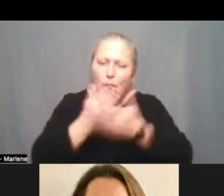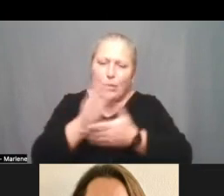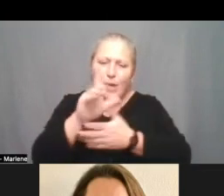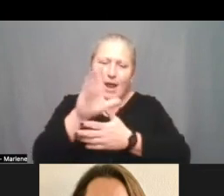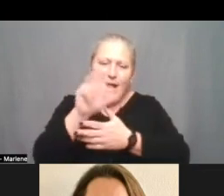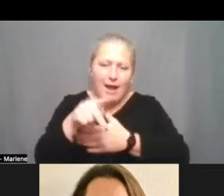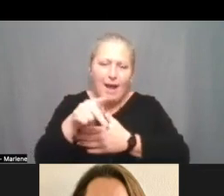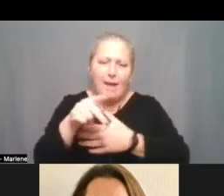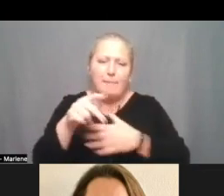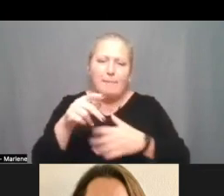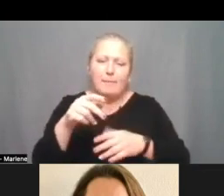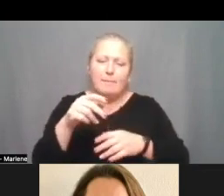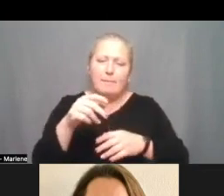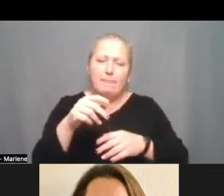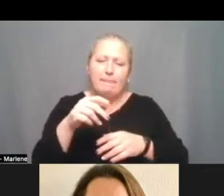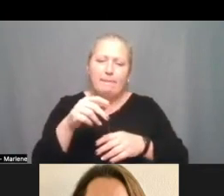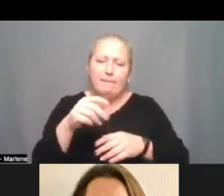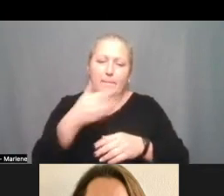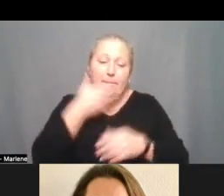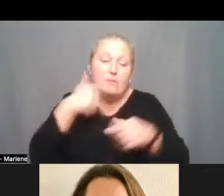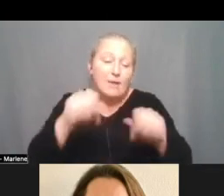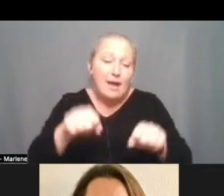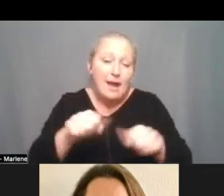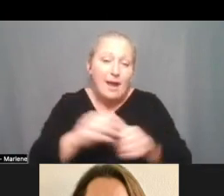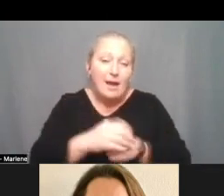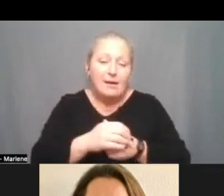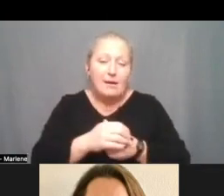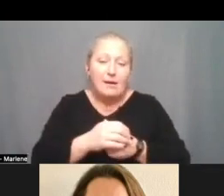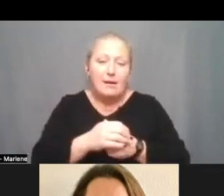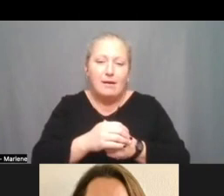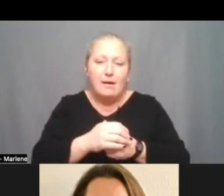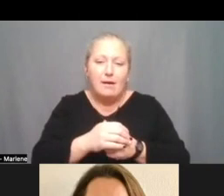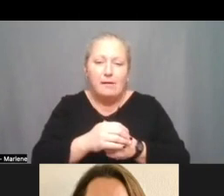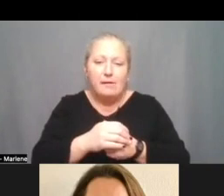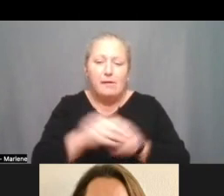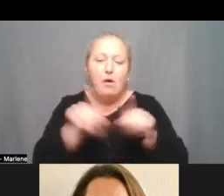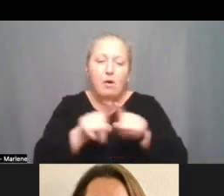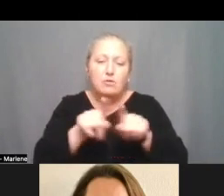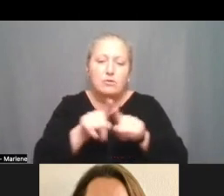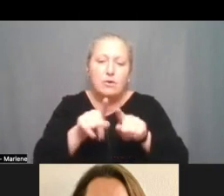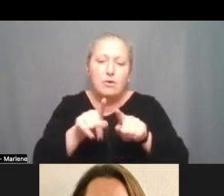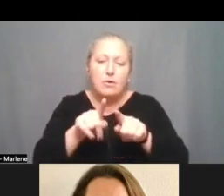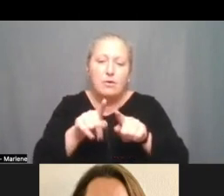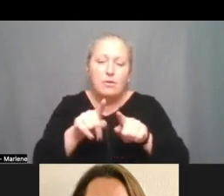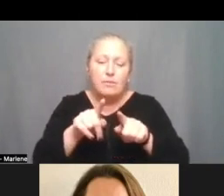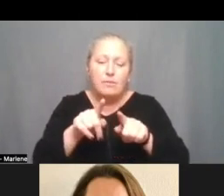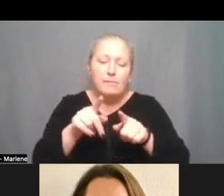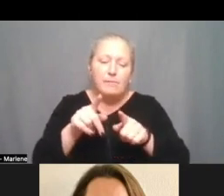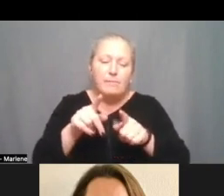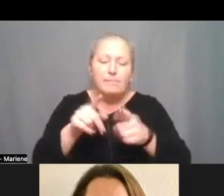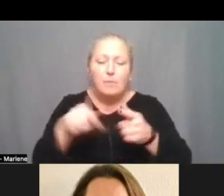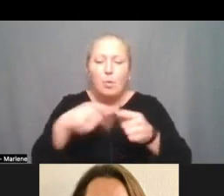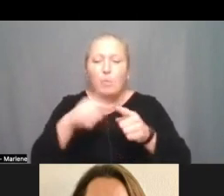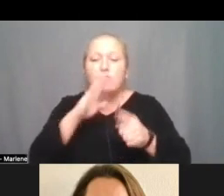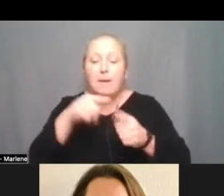as it as as we can um also i think you know when we talk about parent